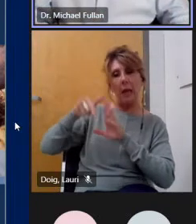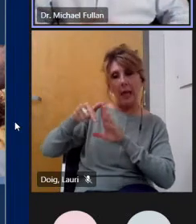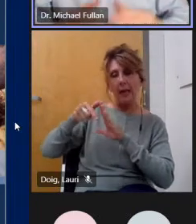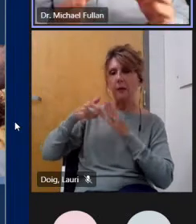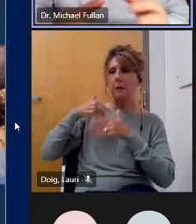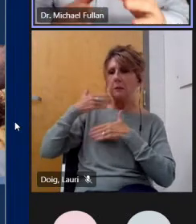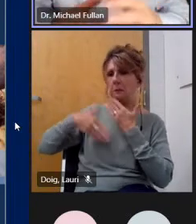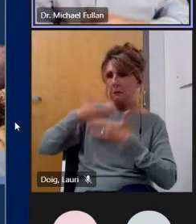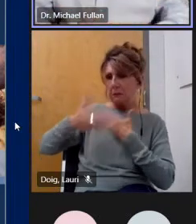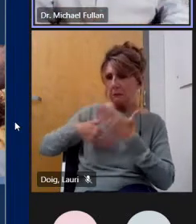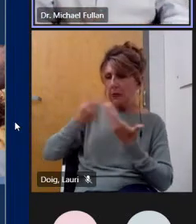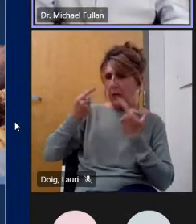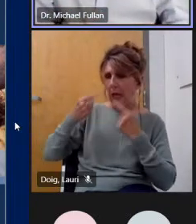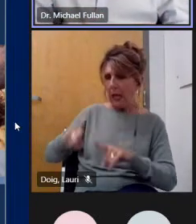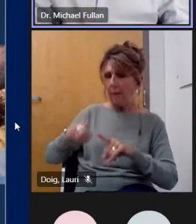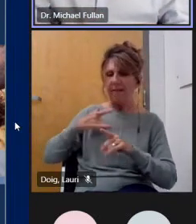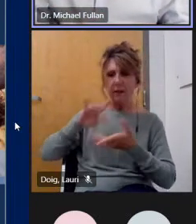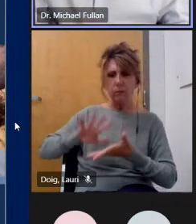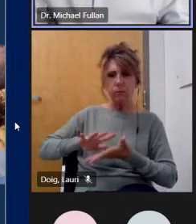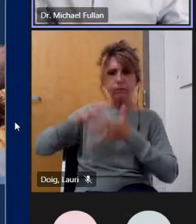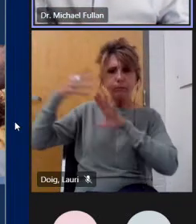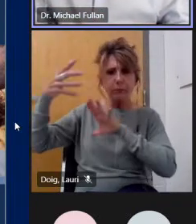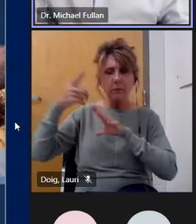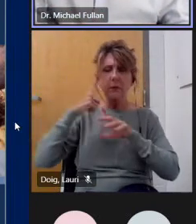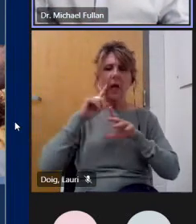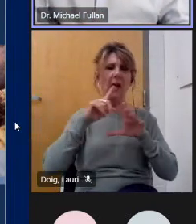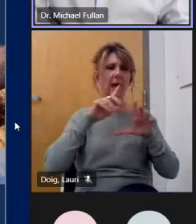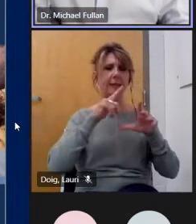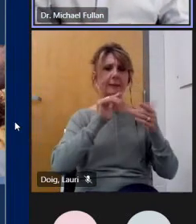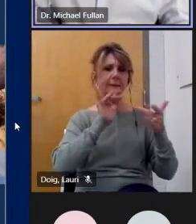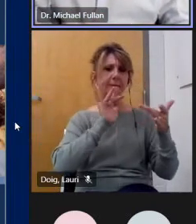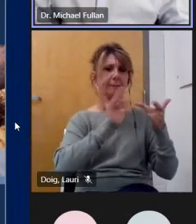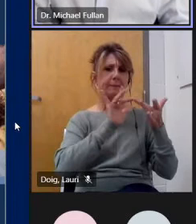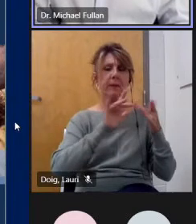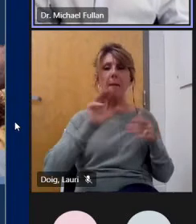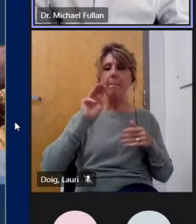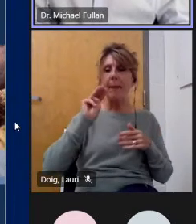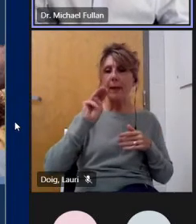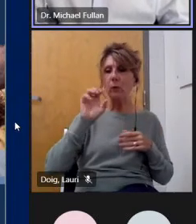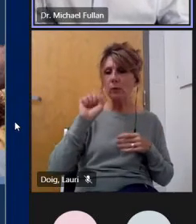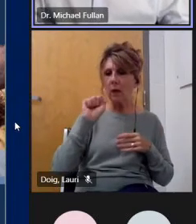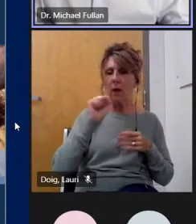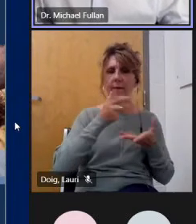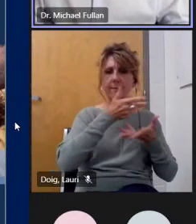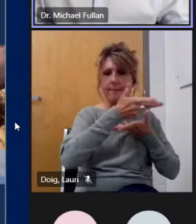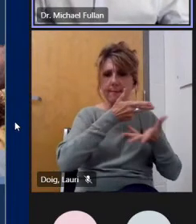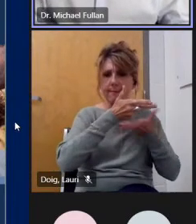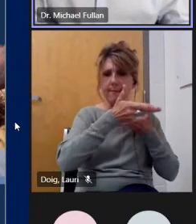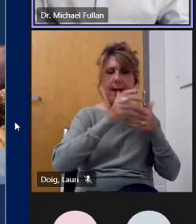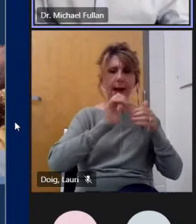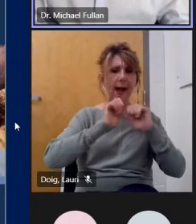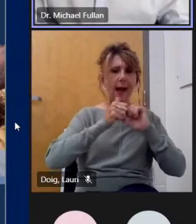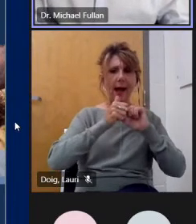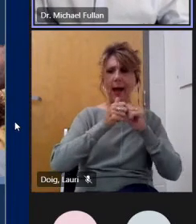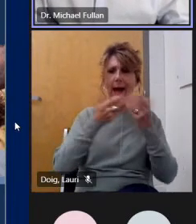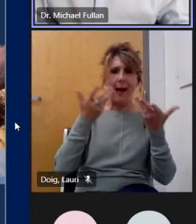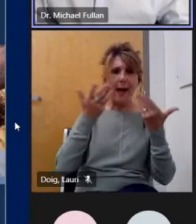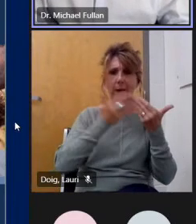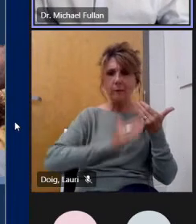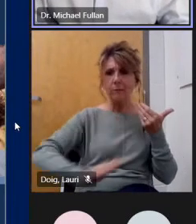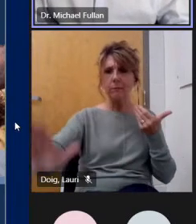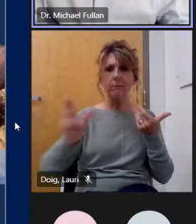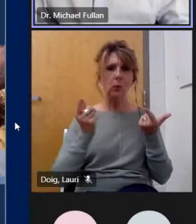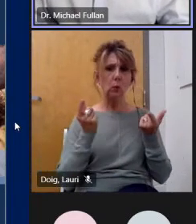make sense of this this disruption uh we called it education reimagined and we wrote a report our team did uh and